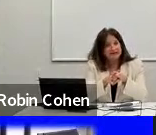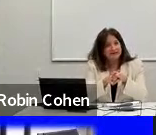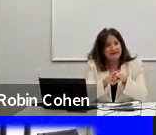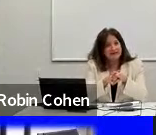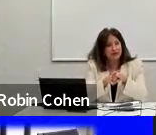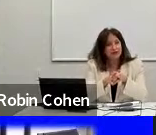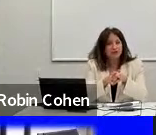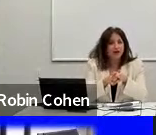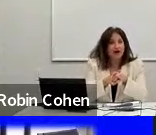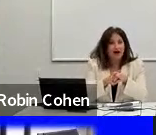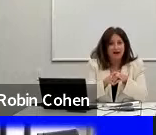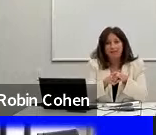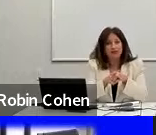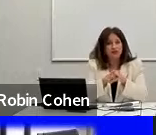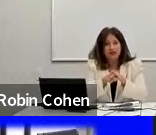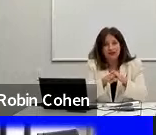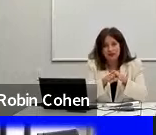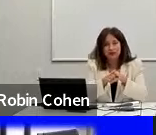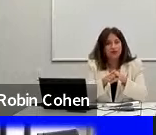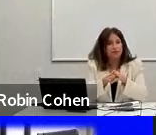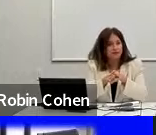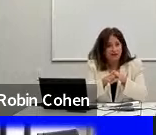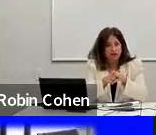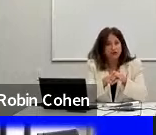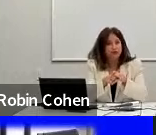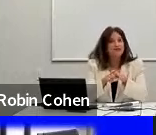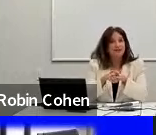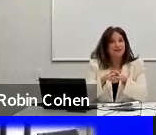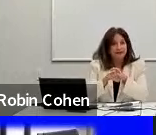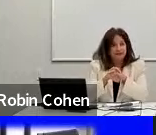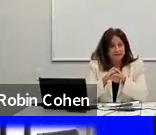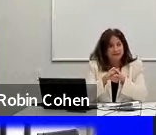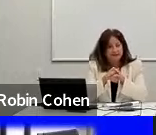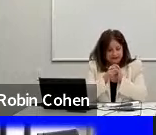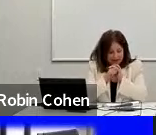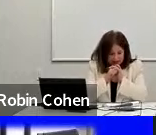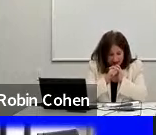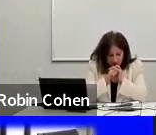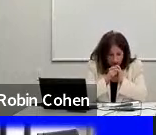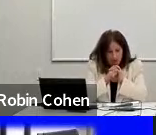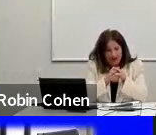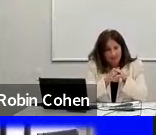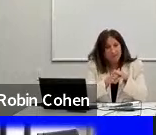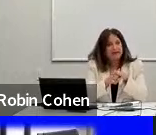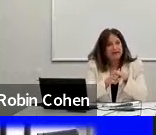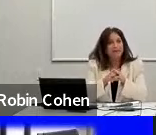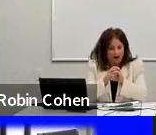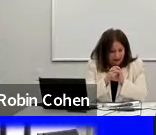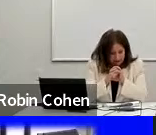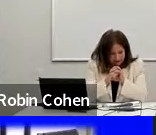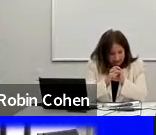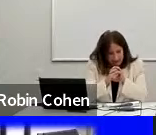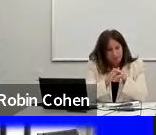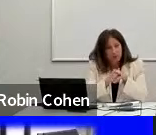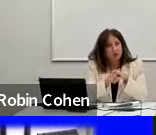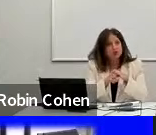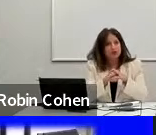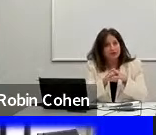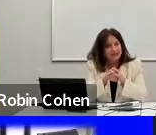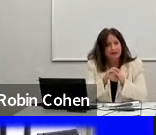success in your your occupation and in your professional development. And what do I mean by